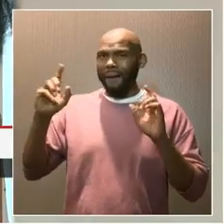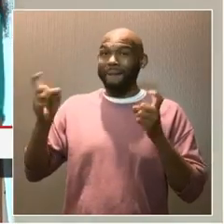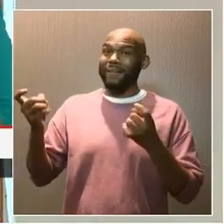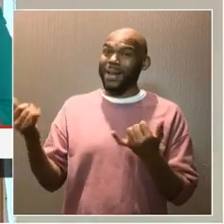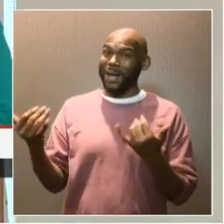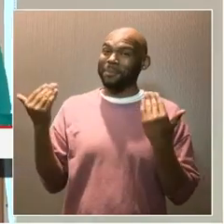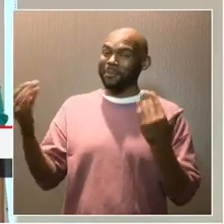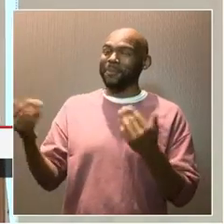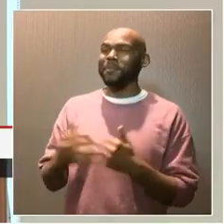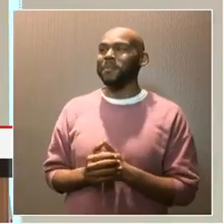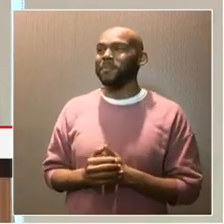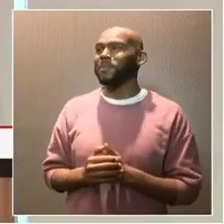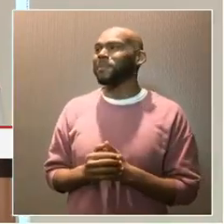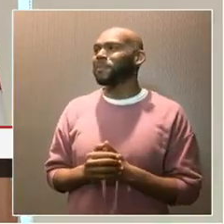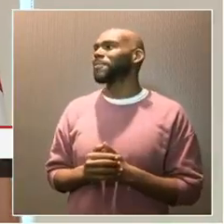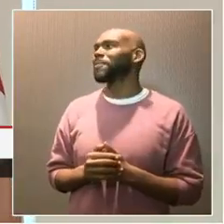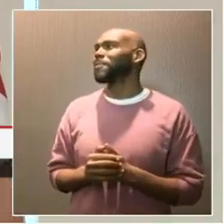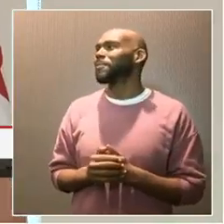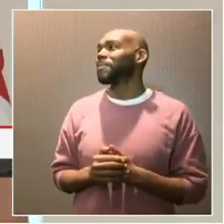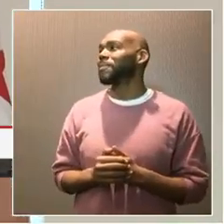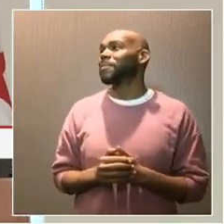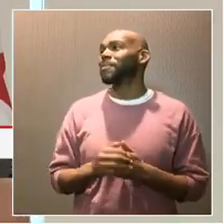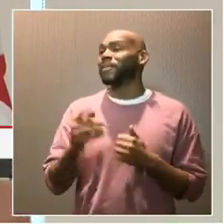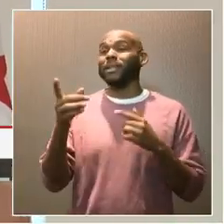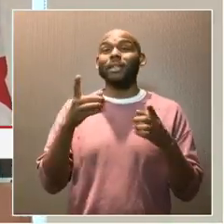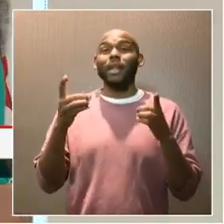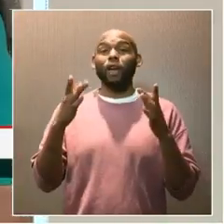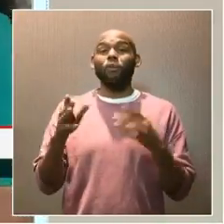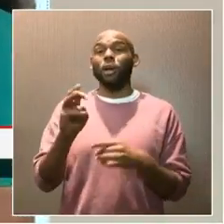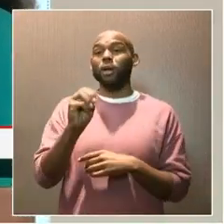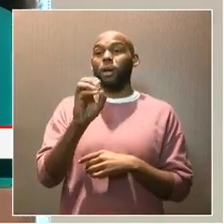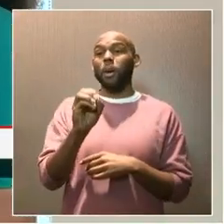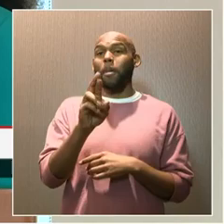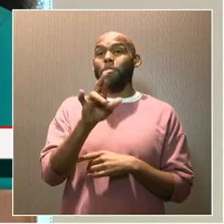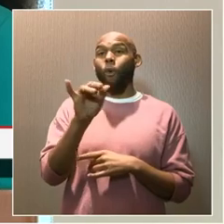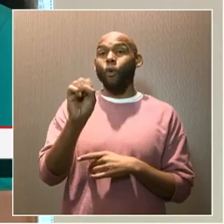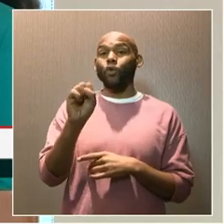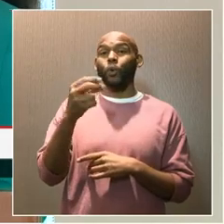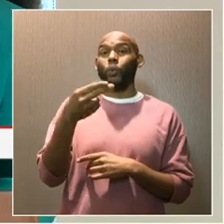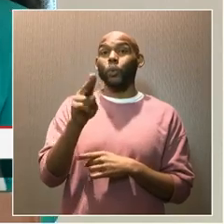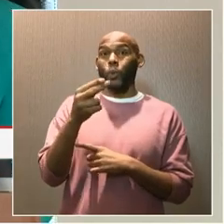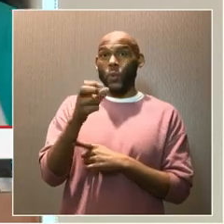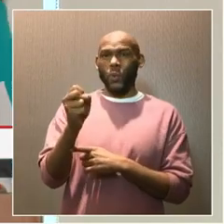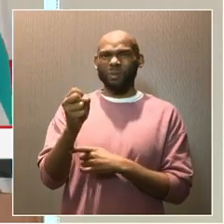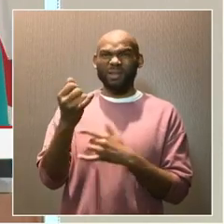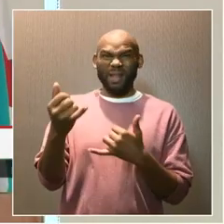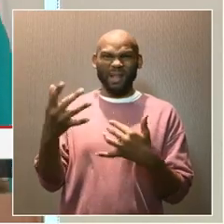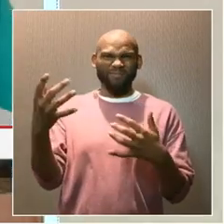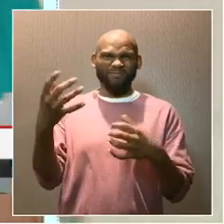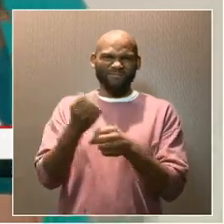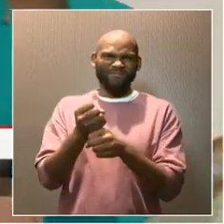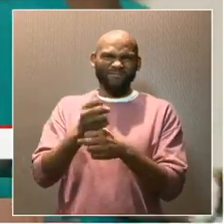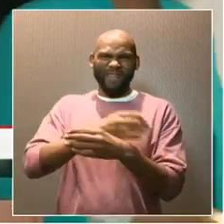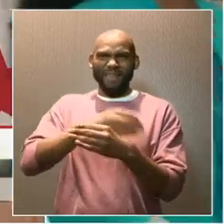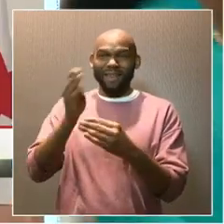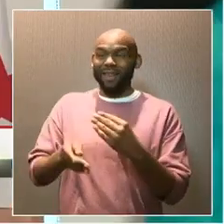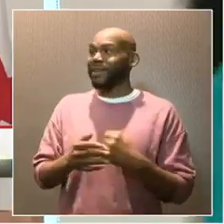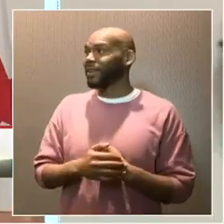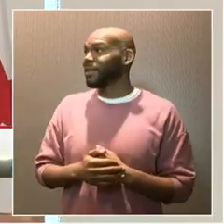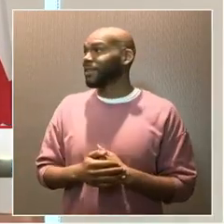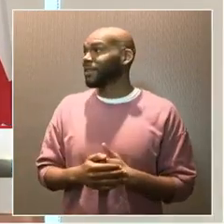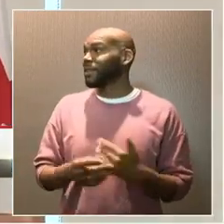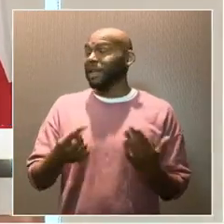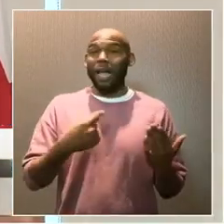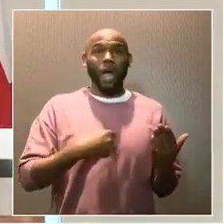Thank you. Thank you. And Director Morris Hughes will close us out. I wasn't